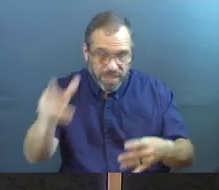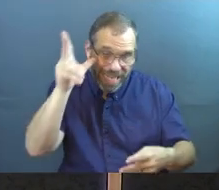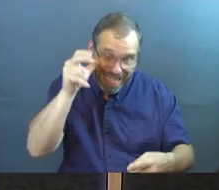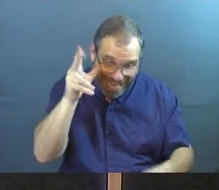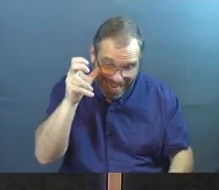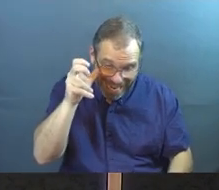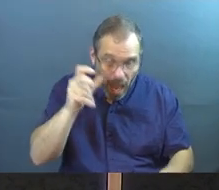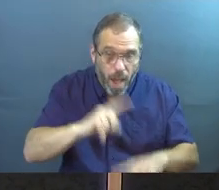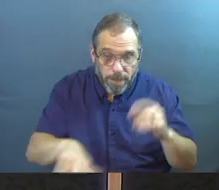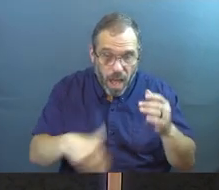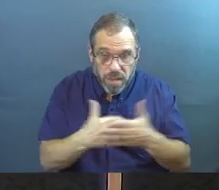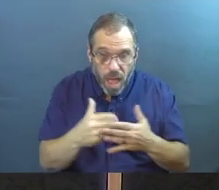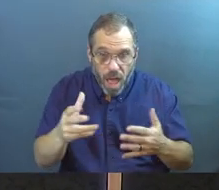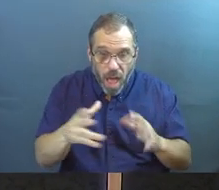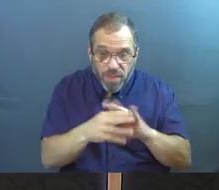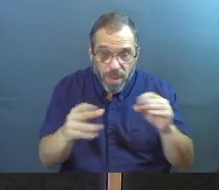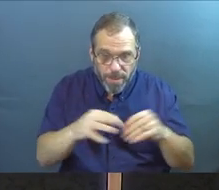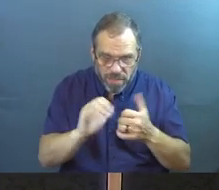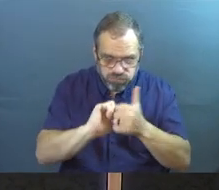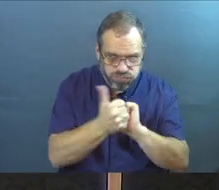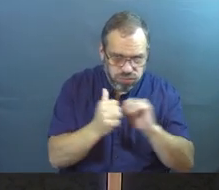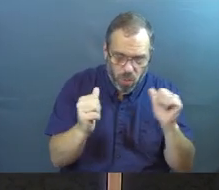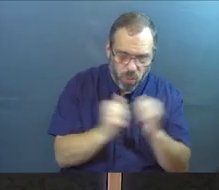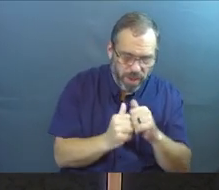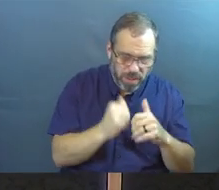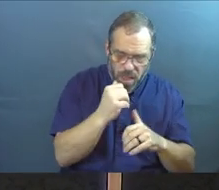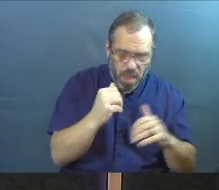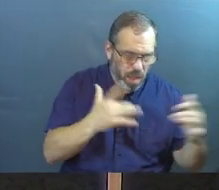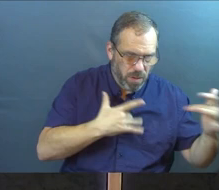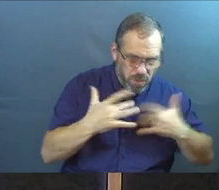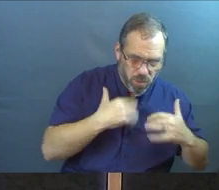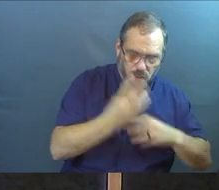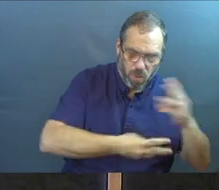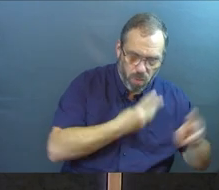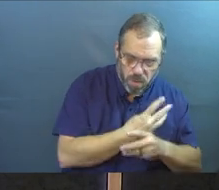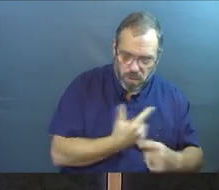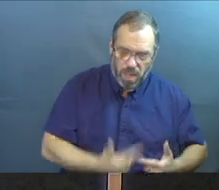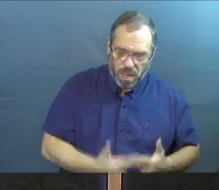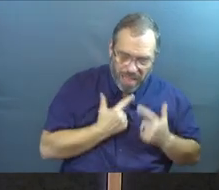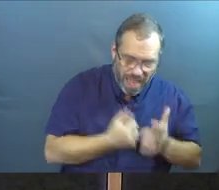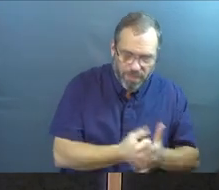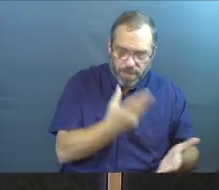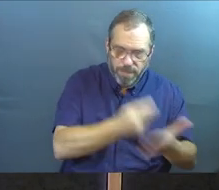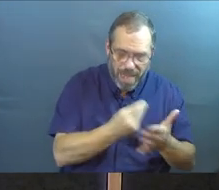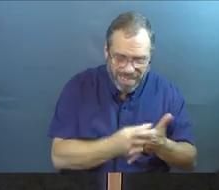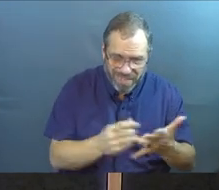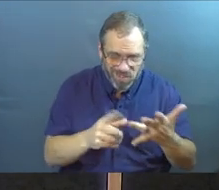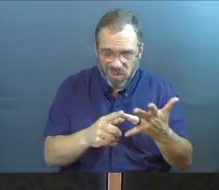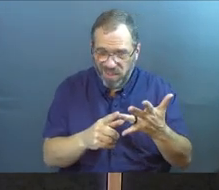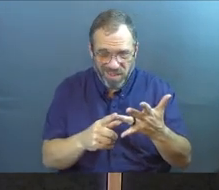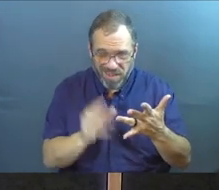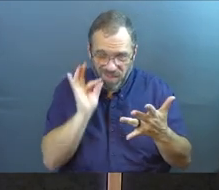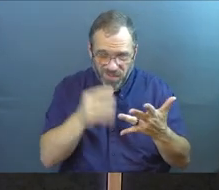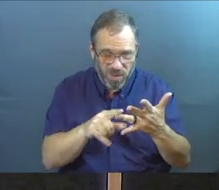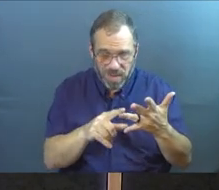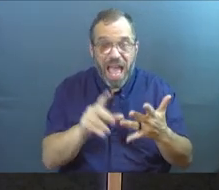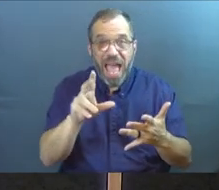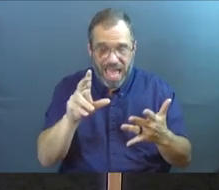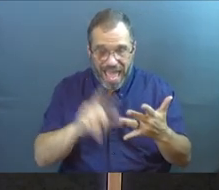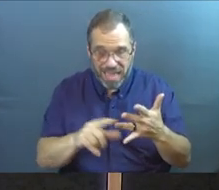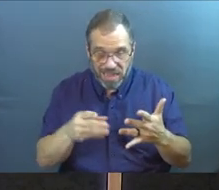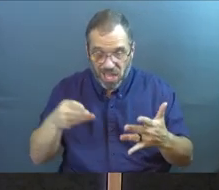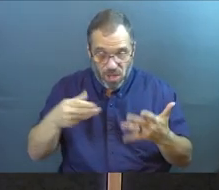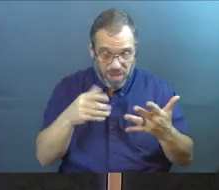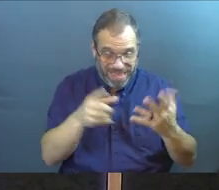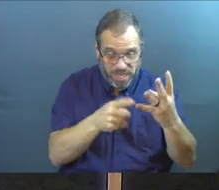hear God's word. But all too quickly, the message is crowded out by the worries of this life and the lure of wealth. So no fruit is produced. And then verse 23, the